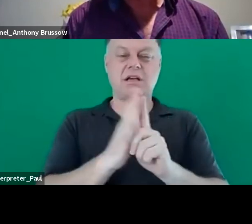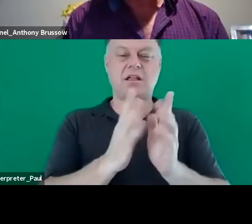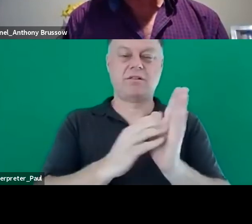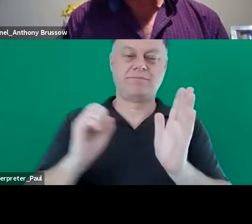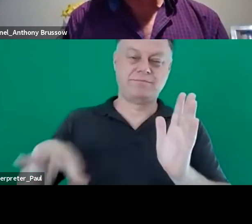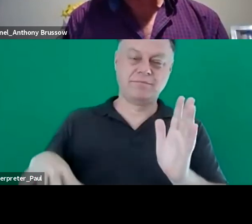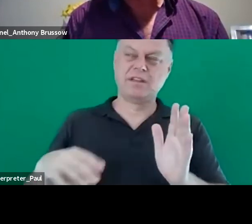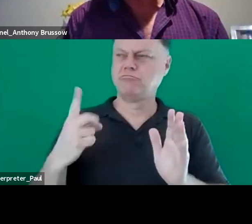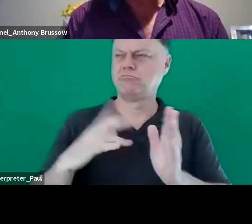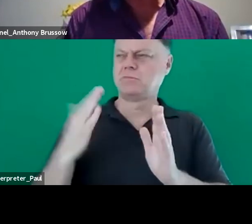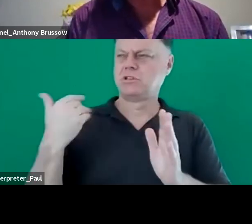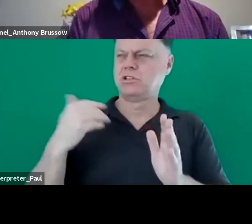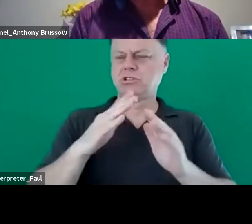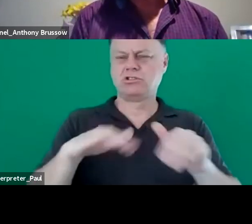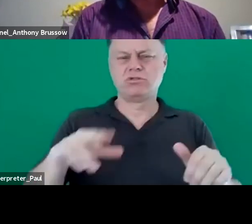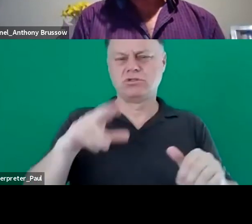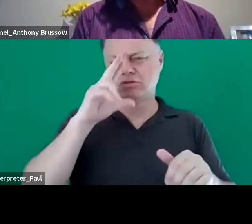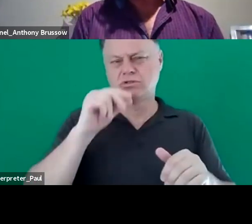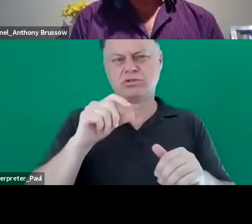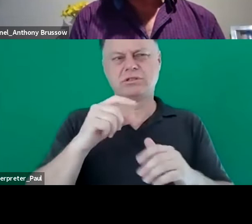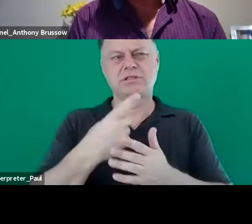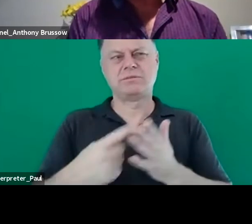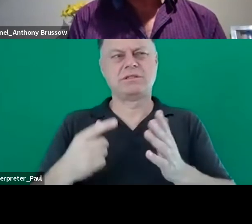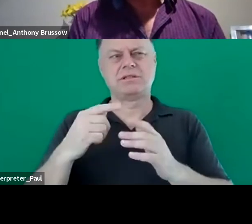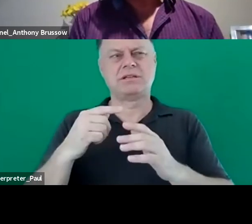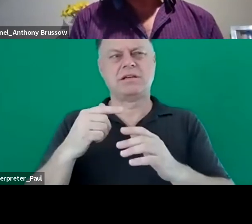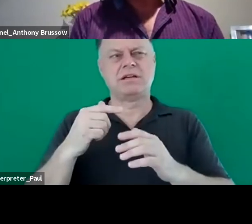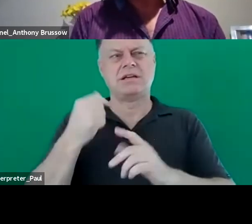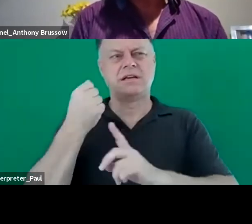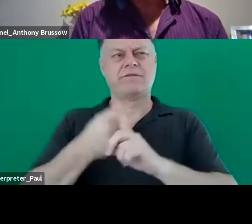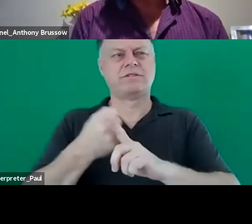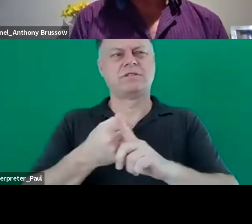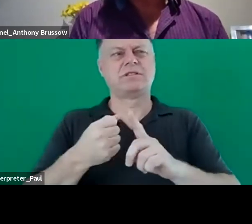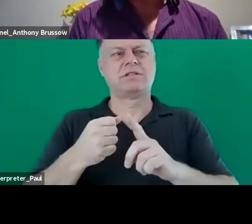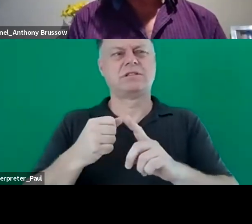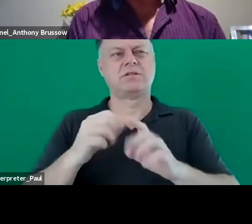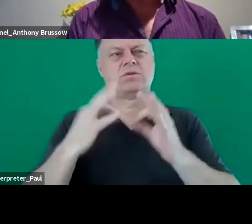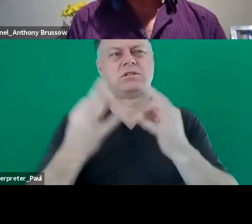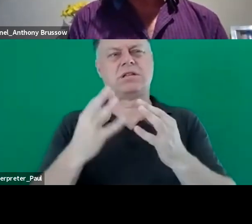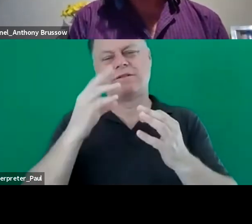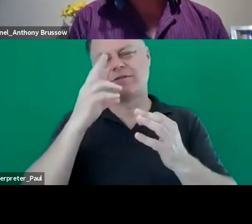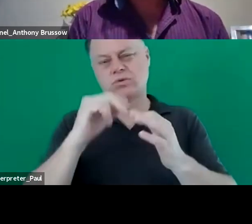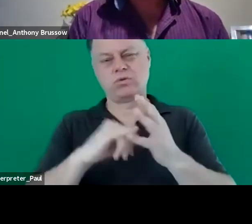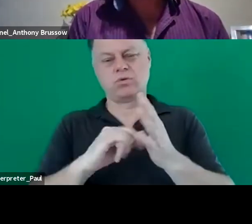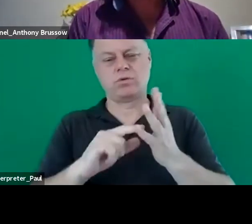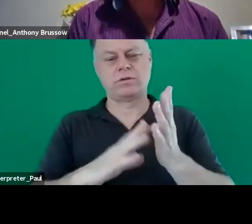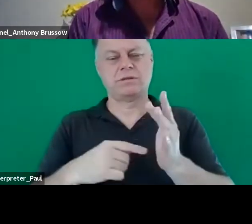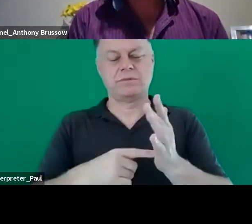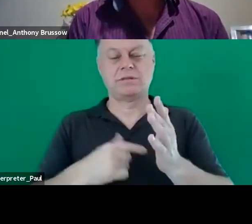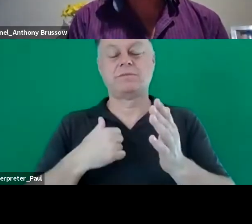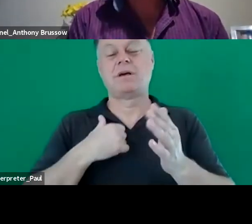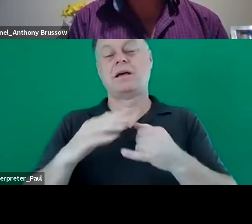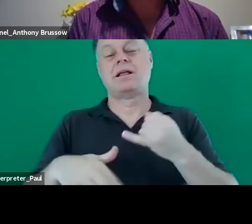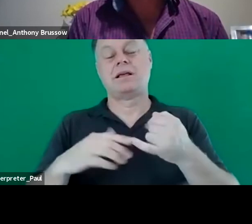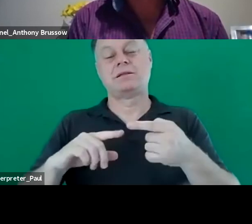that the children youth disability australian advocacy organization had a youth summit so that comes from my final point what